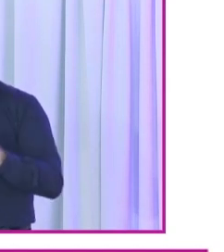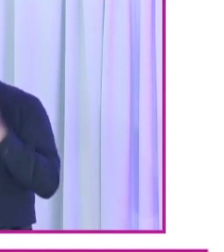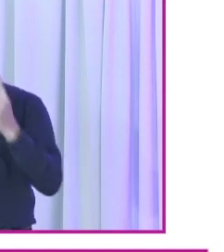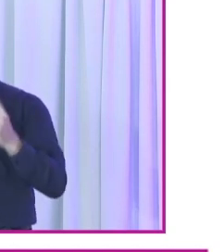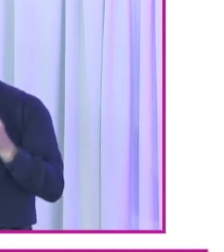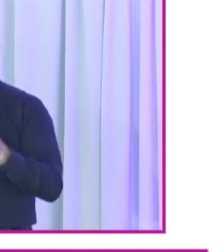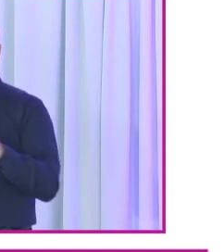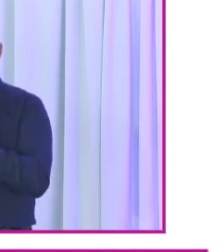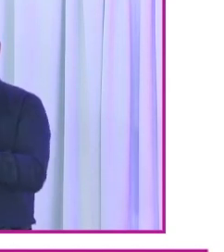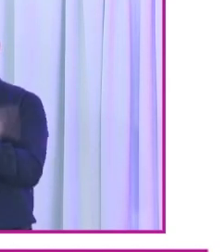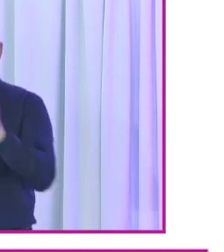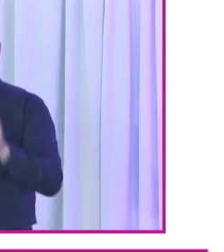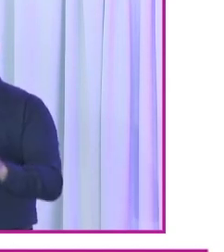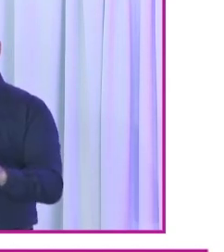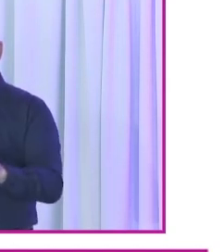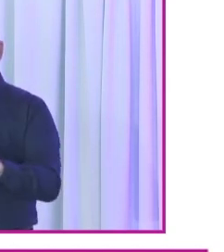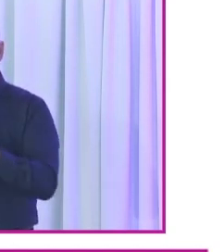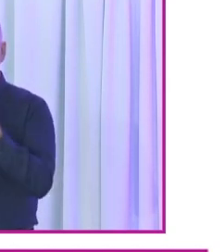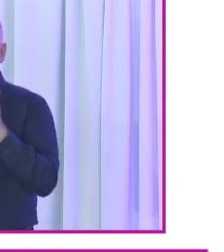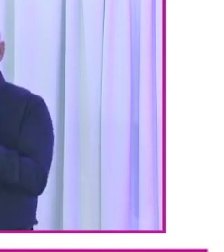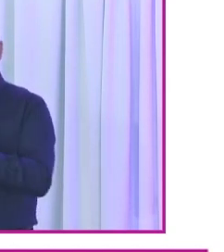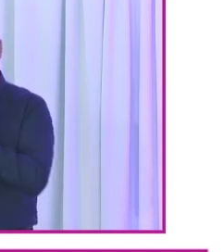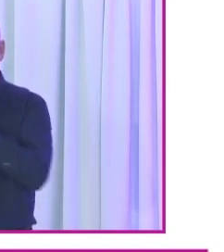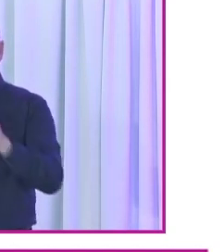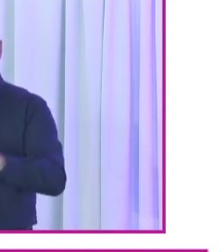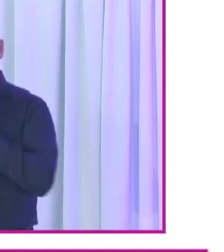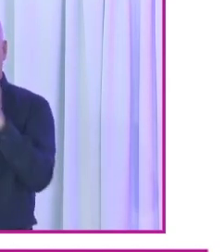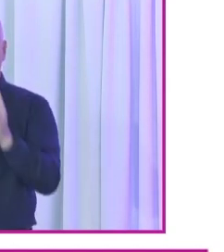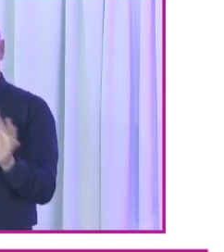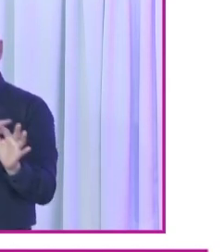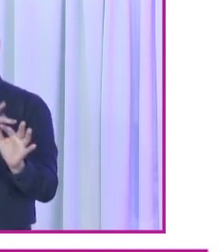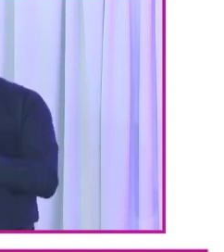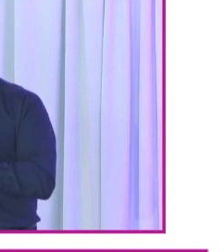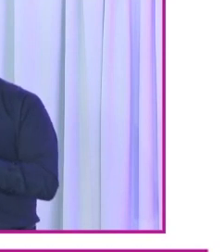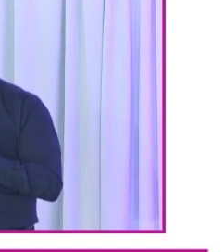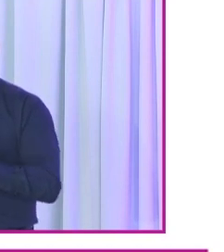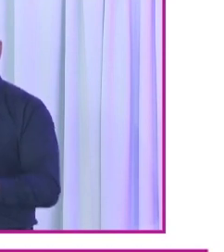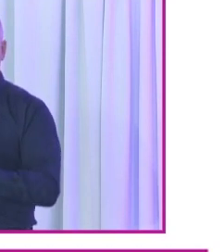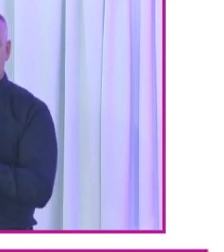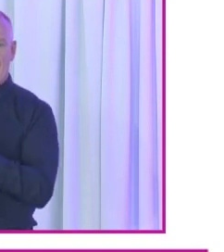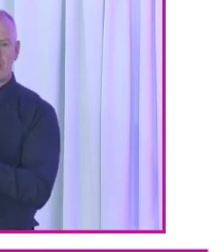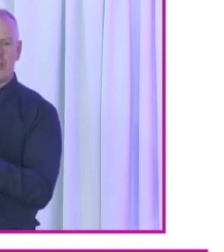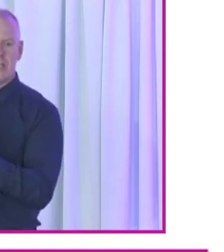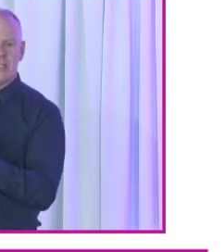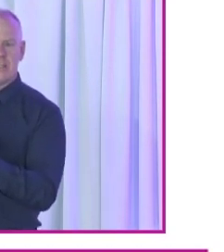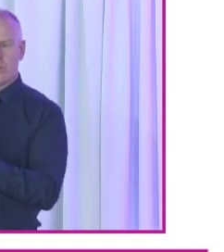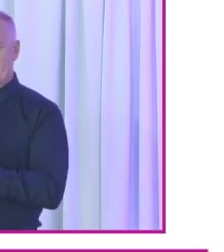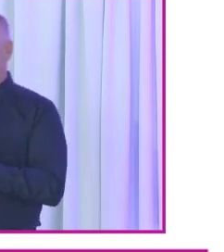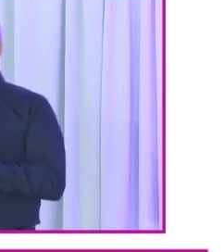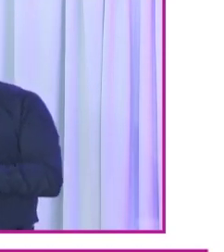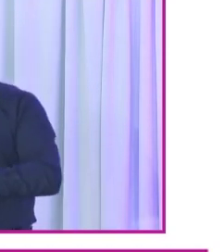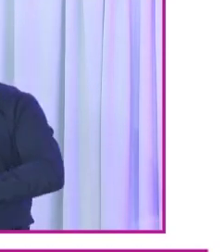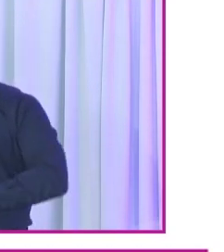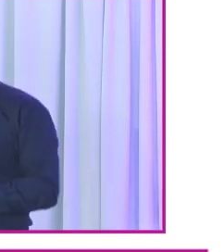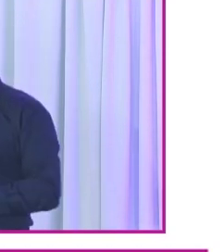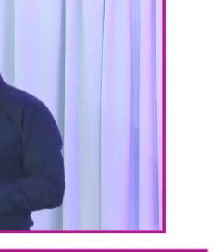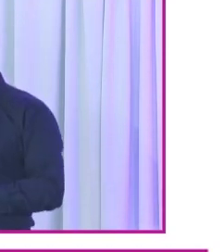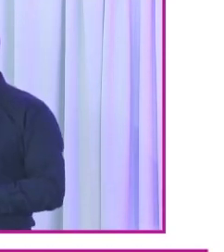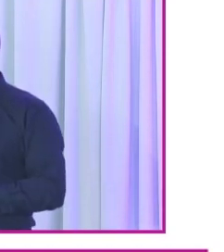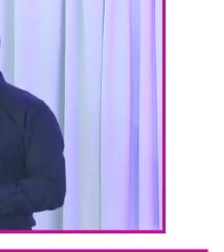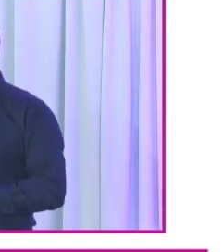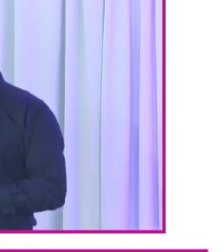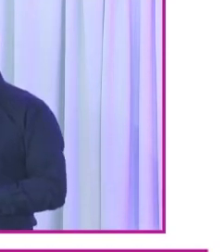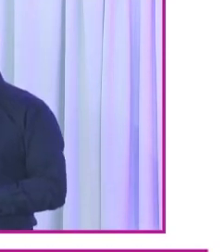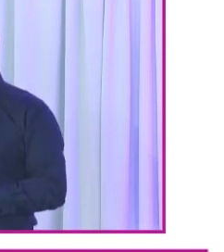out on disabled voter experiences in Ireland immediately after a general election. So next slide please. So